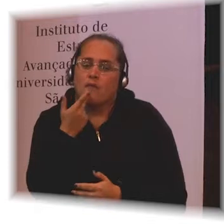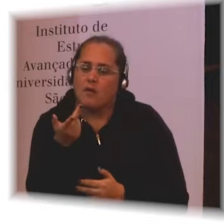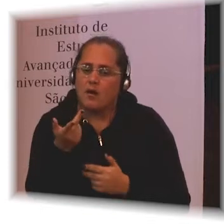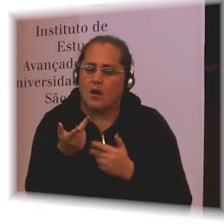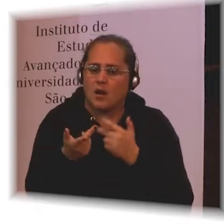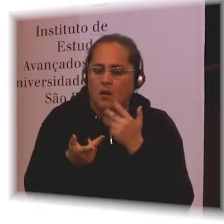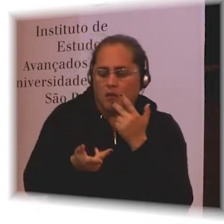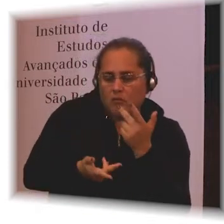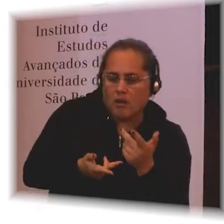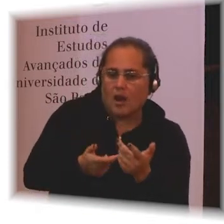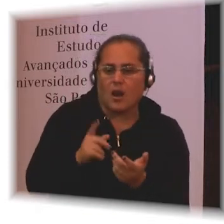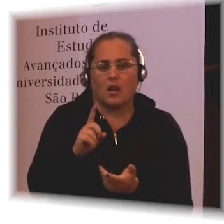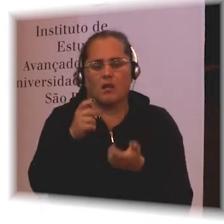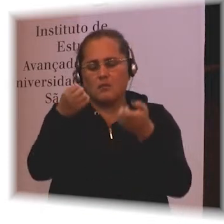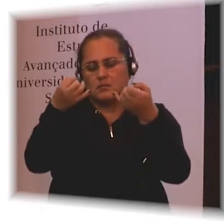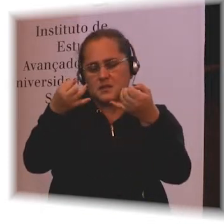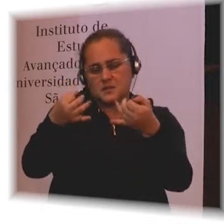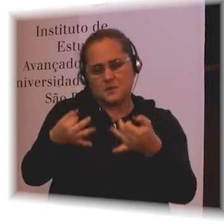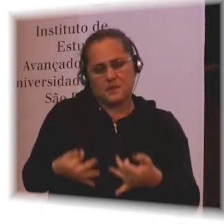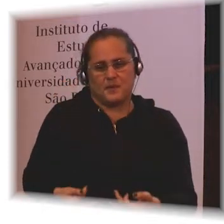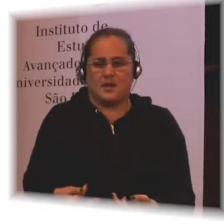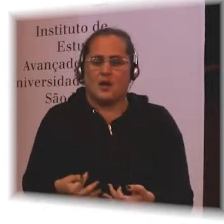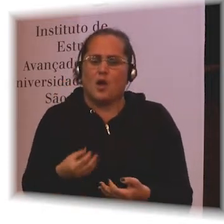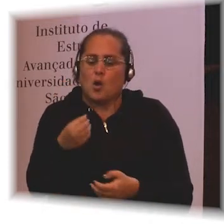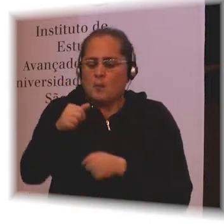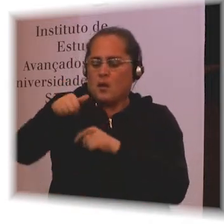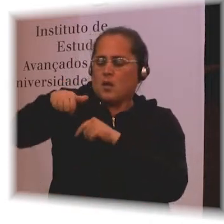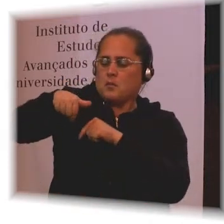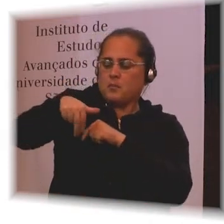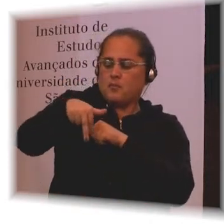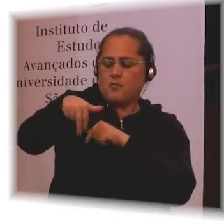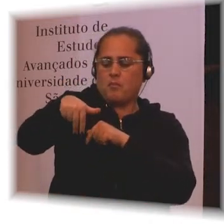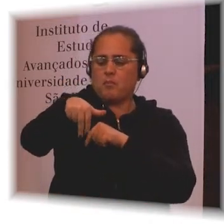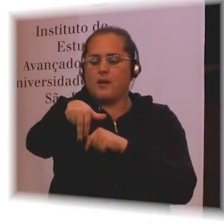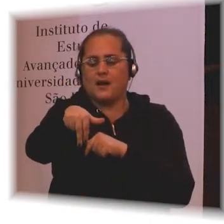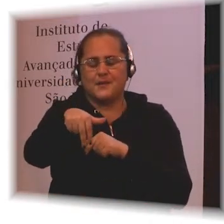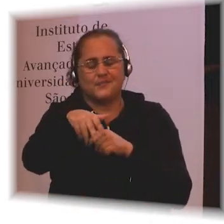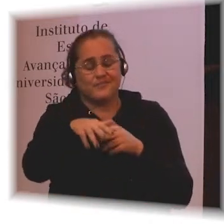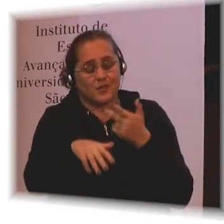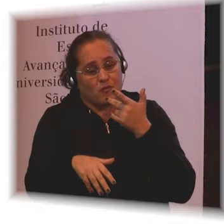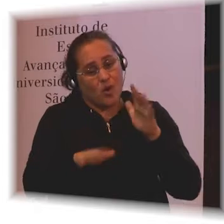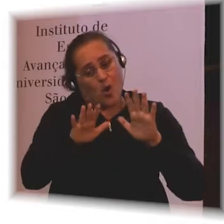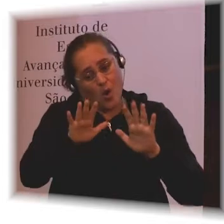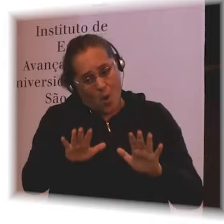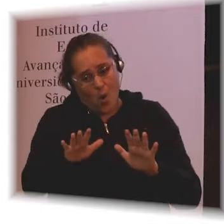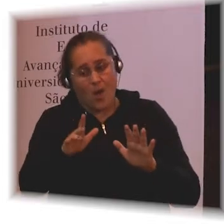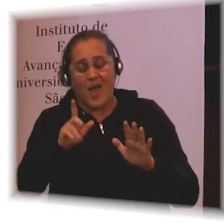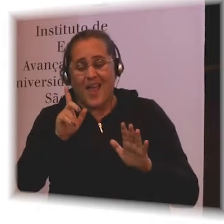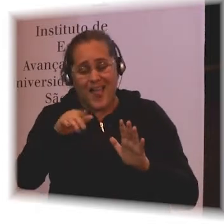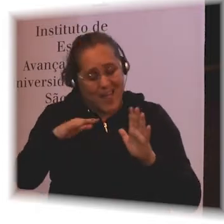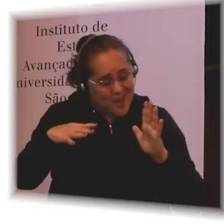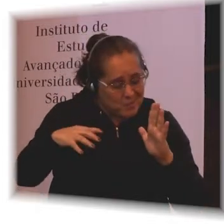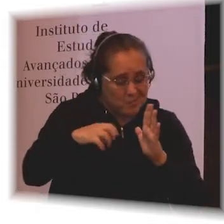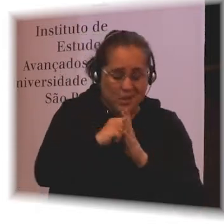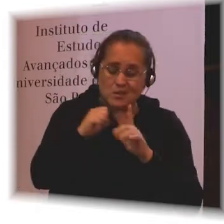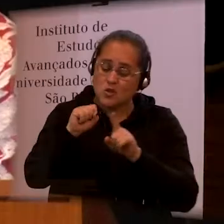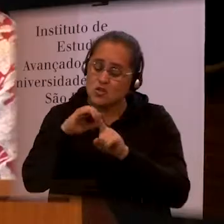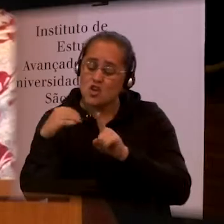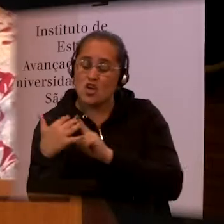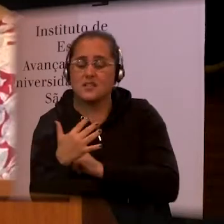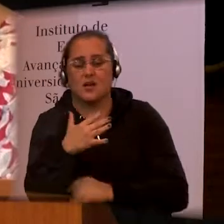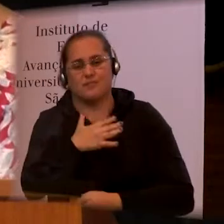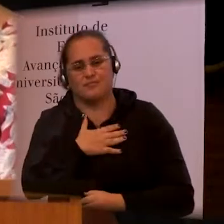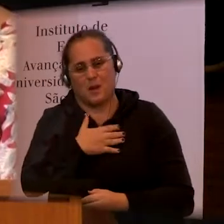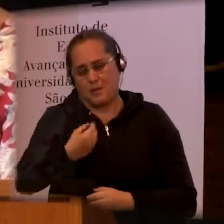how many meters they can walk. They will talk more about the social impact. I cannot walk alone outside of the house